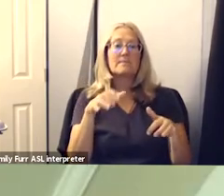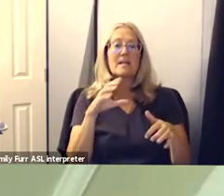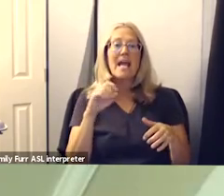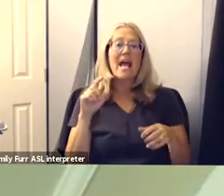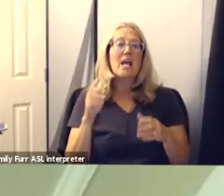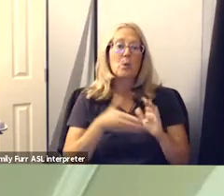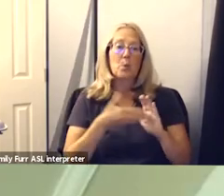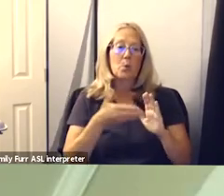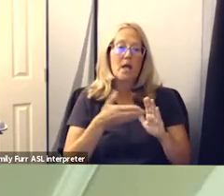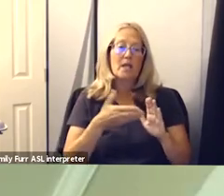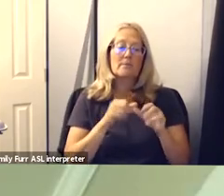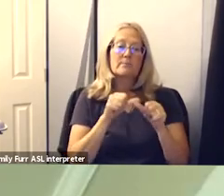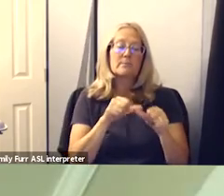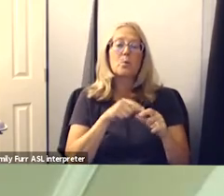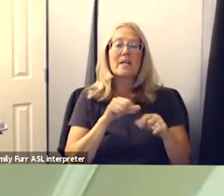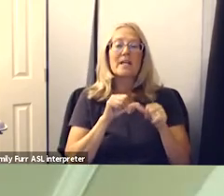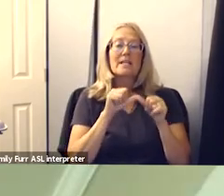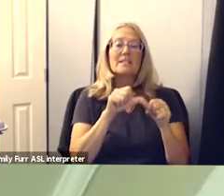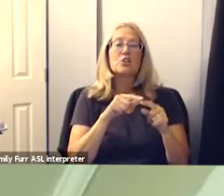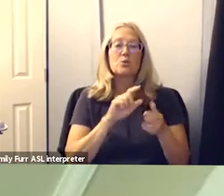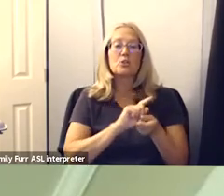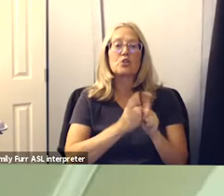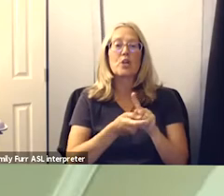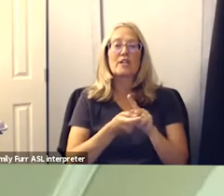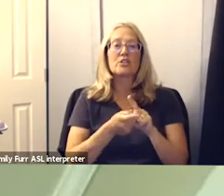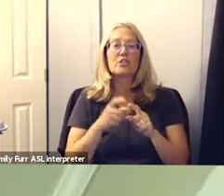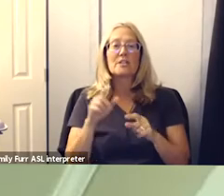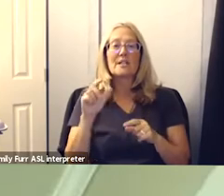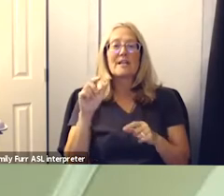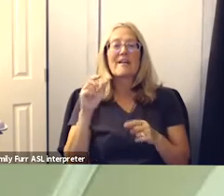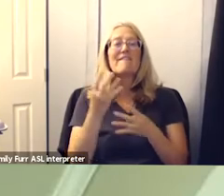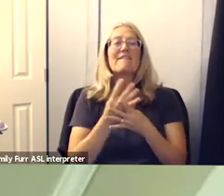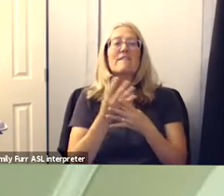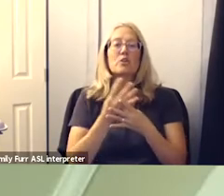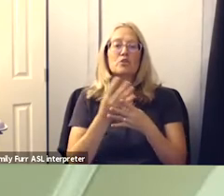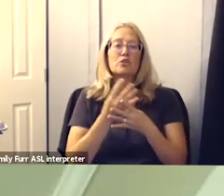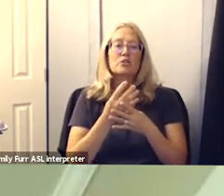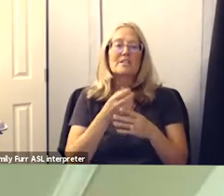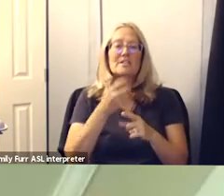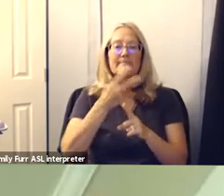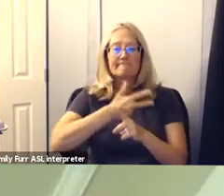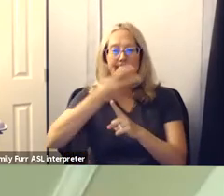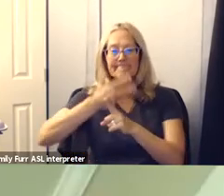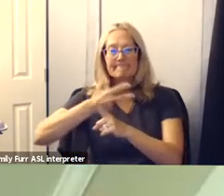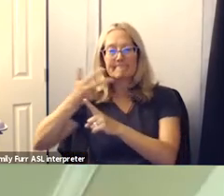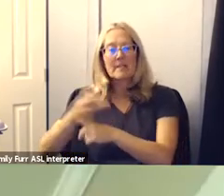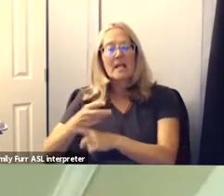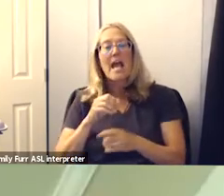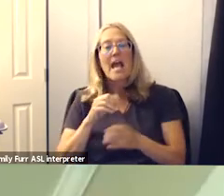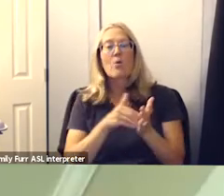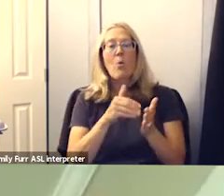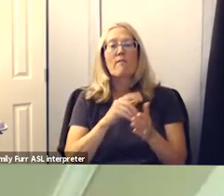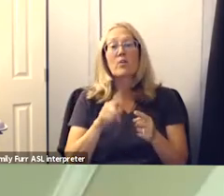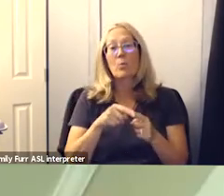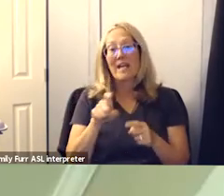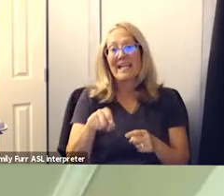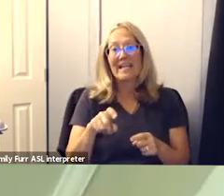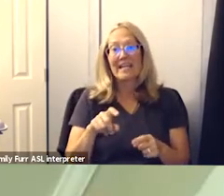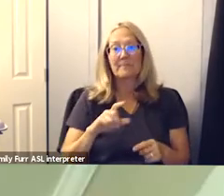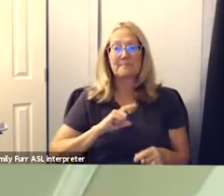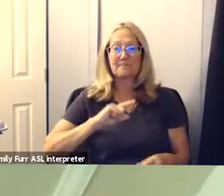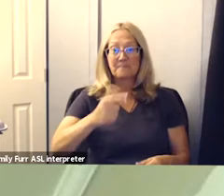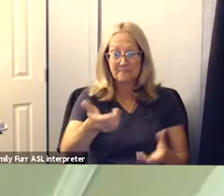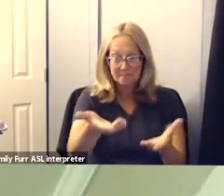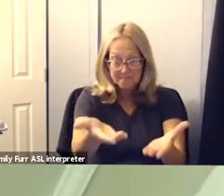running and we continue to change air air filters quarterly and more often as needed and